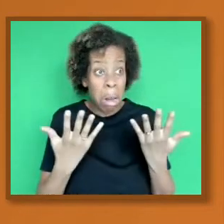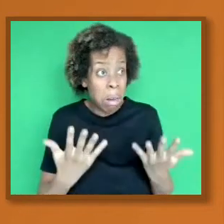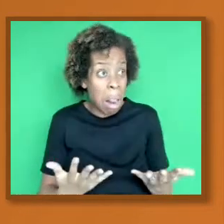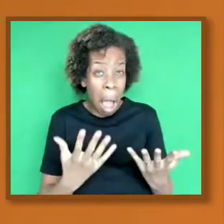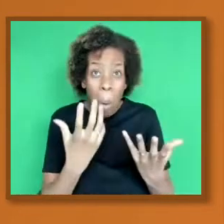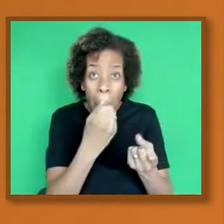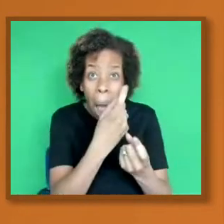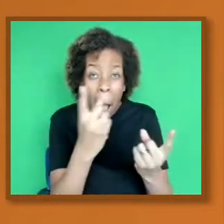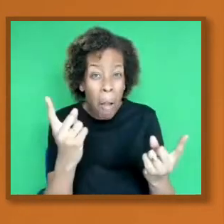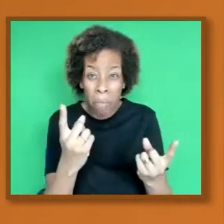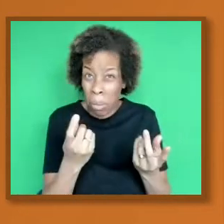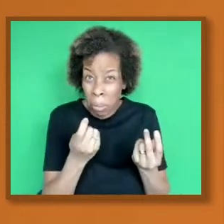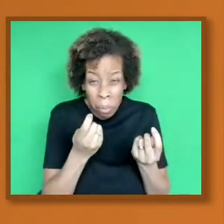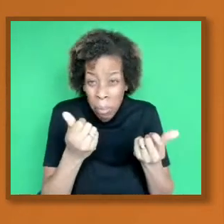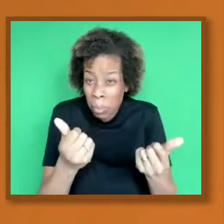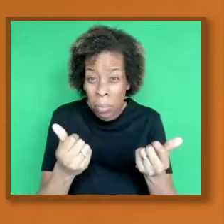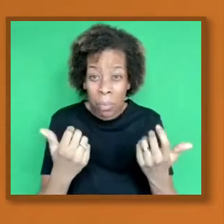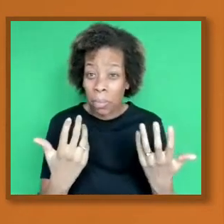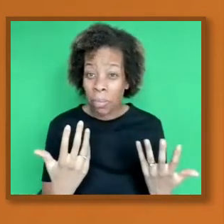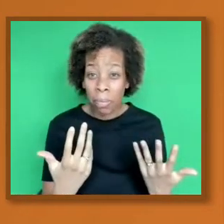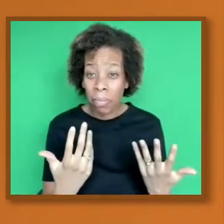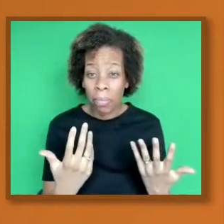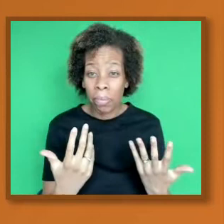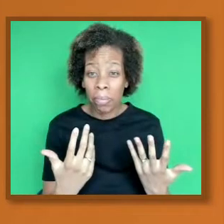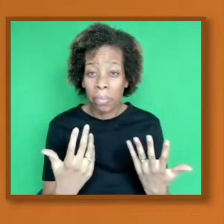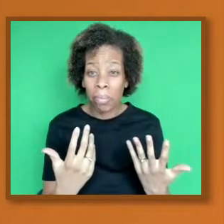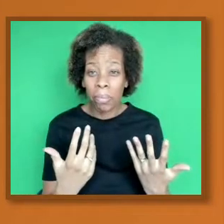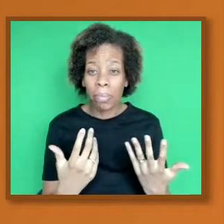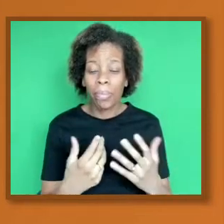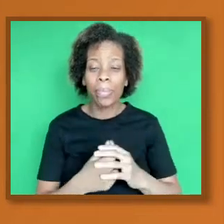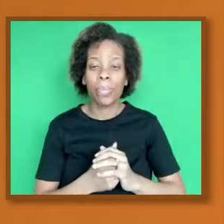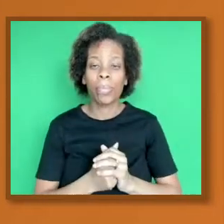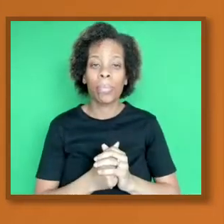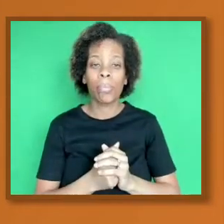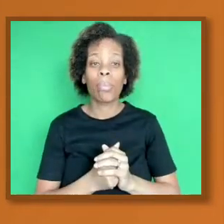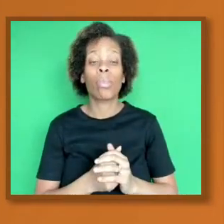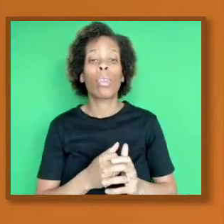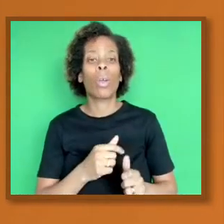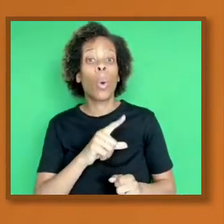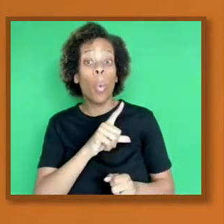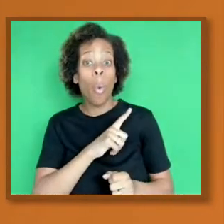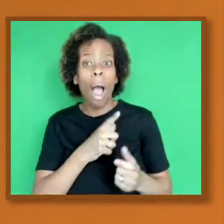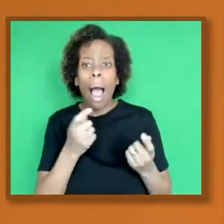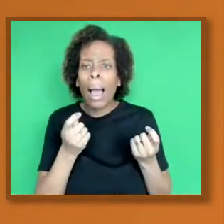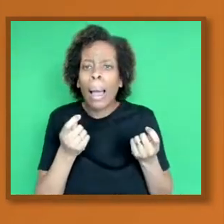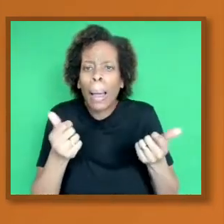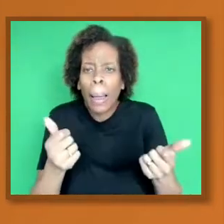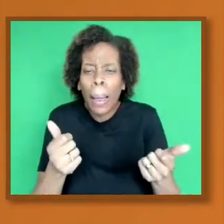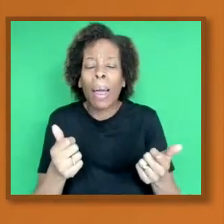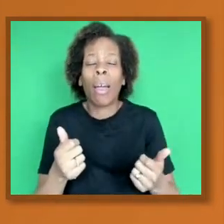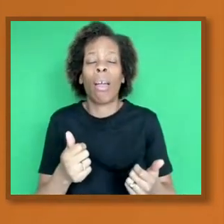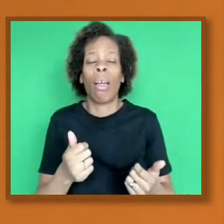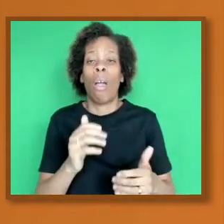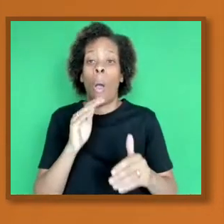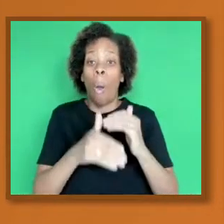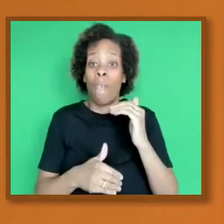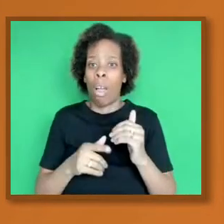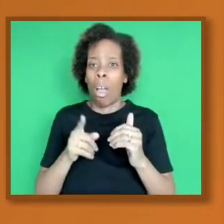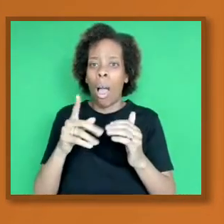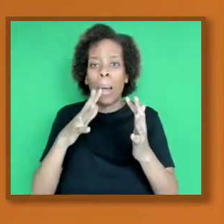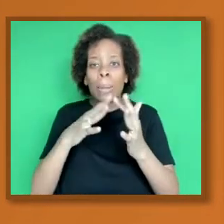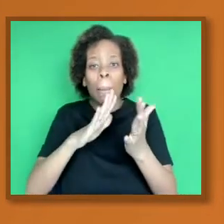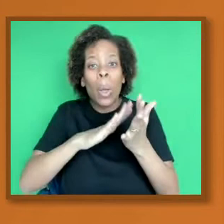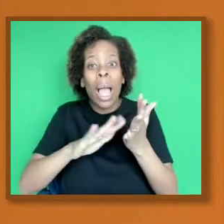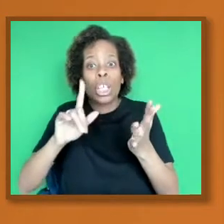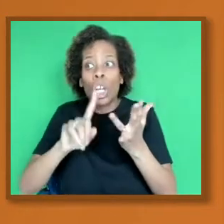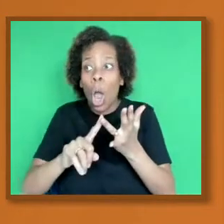because of what vaccinations has provided. WHO and other organizations have suggested the